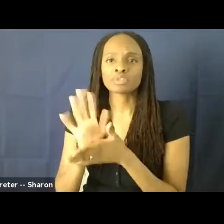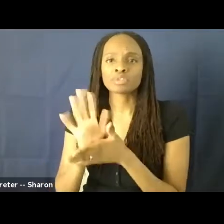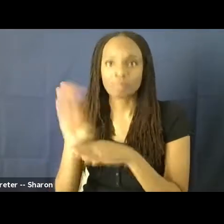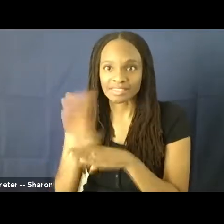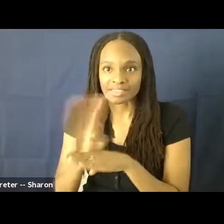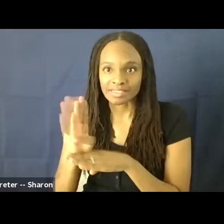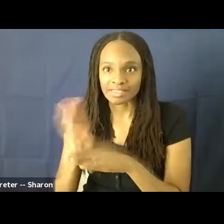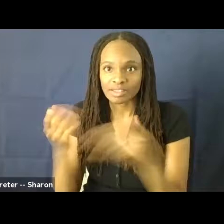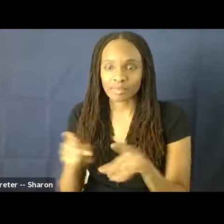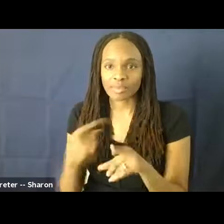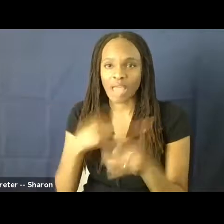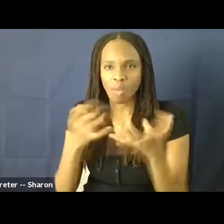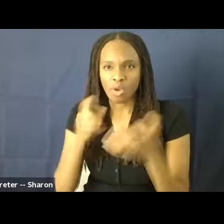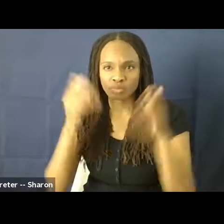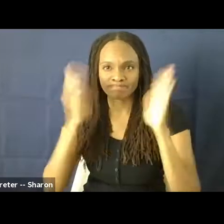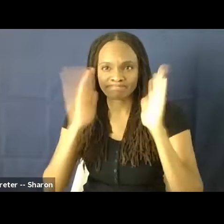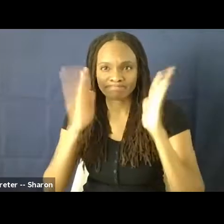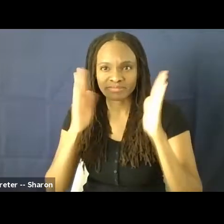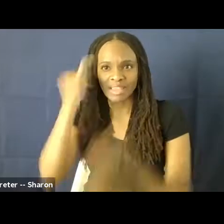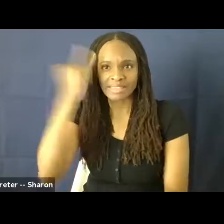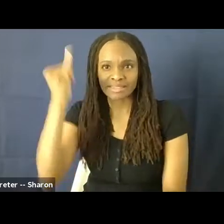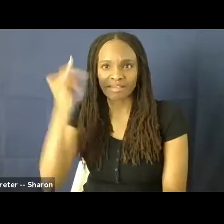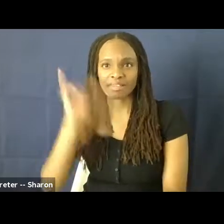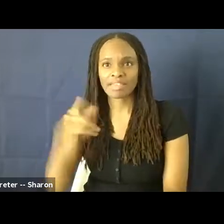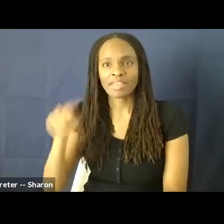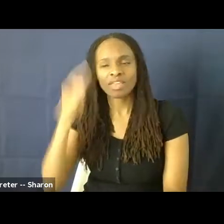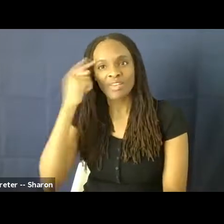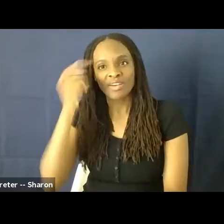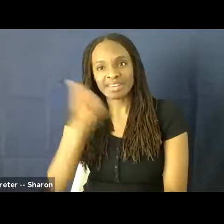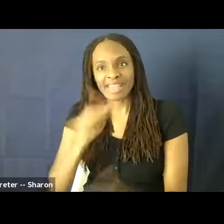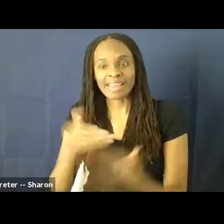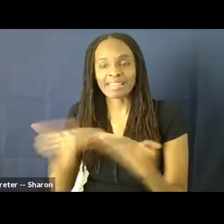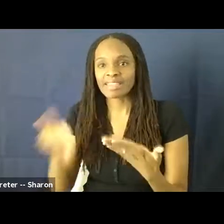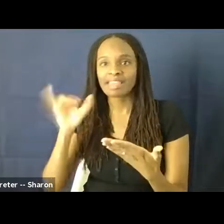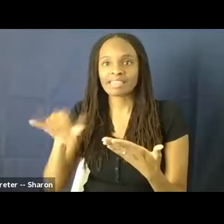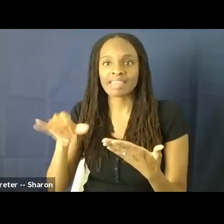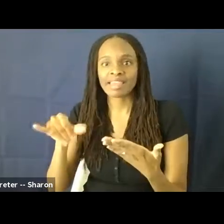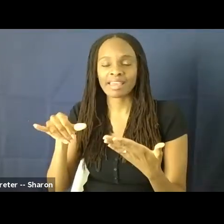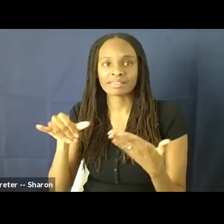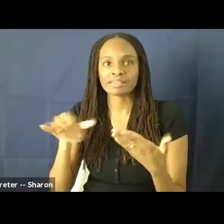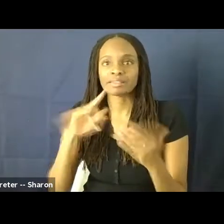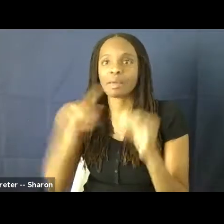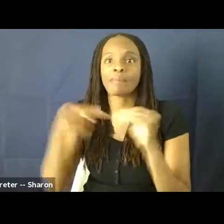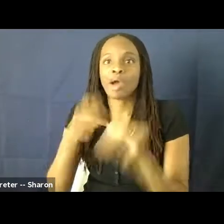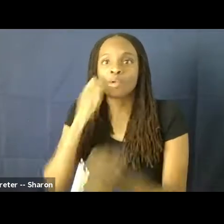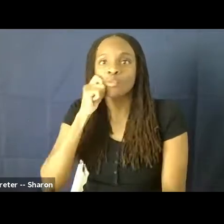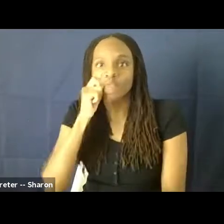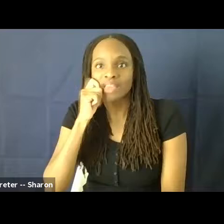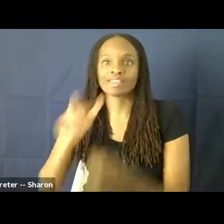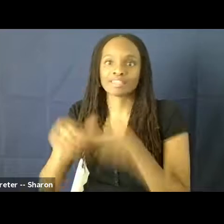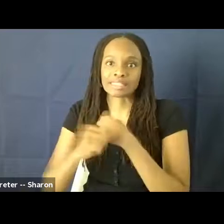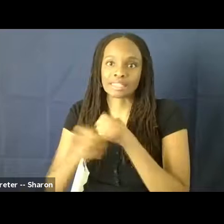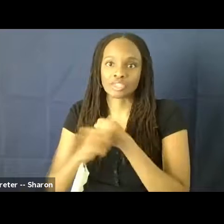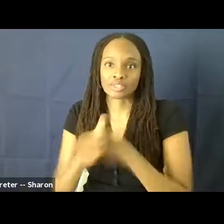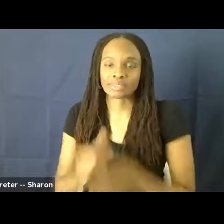And so I really want you to pay attention to the idea that they thought that anything dealing with race was dangerous, right? And whose point of view is this that it's dangerous?